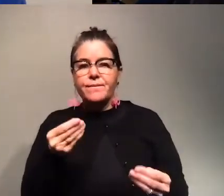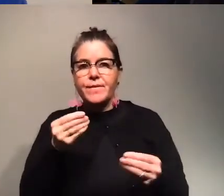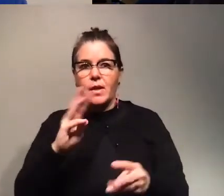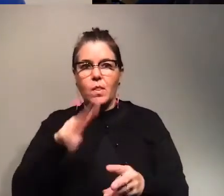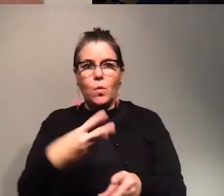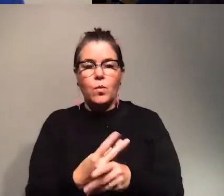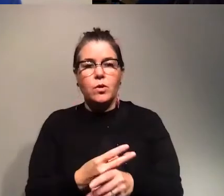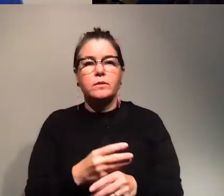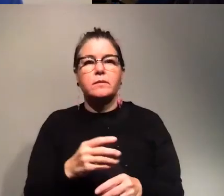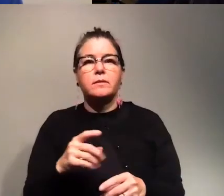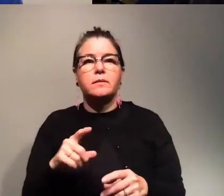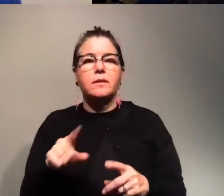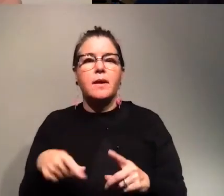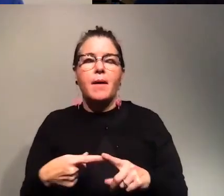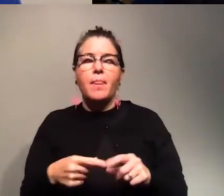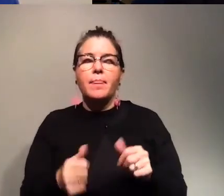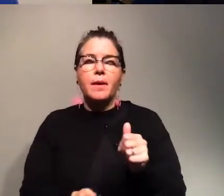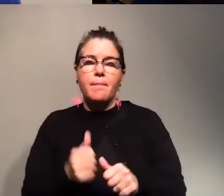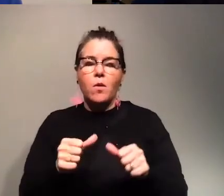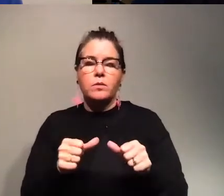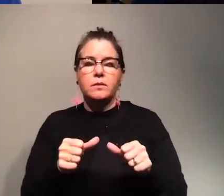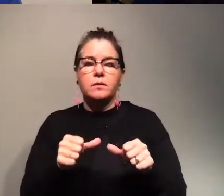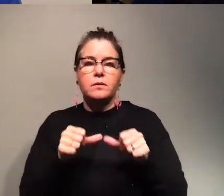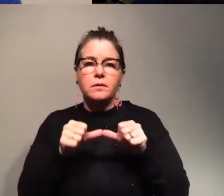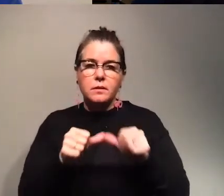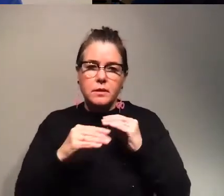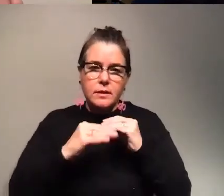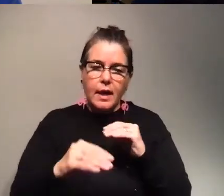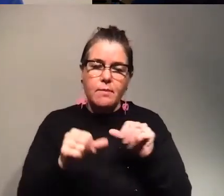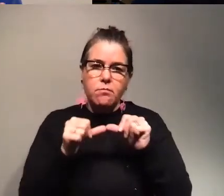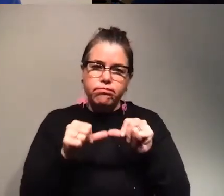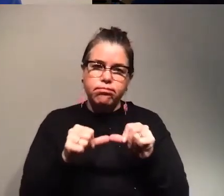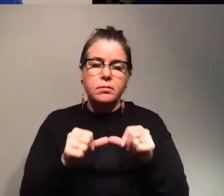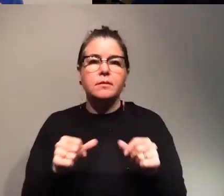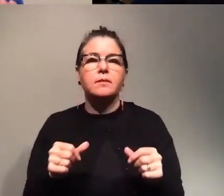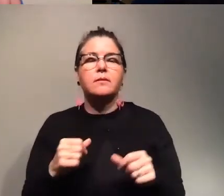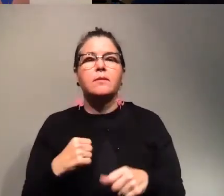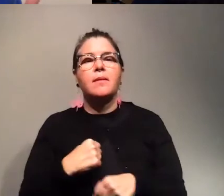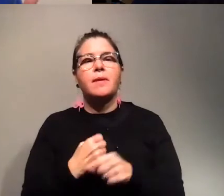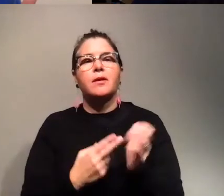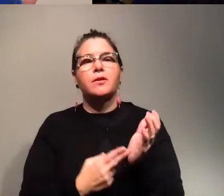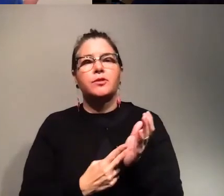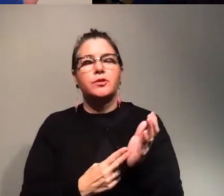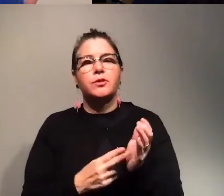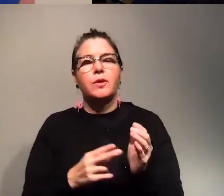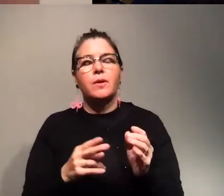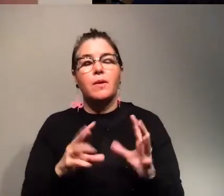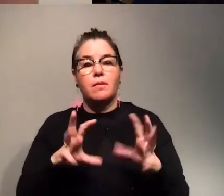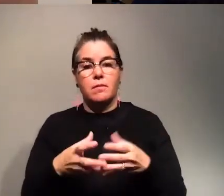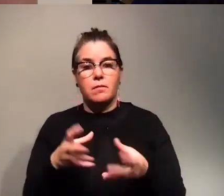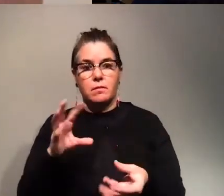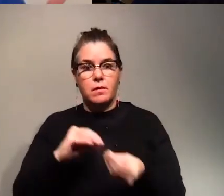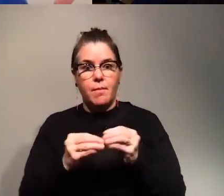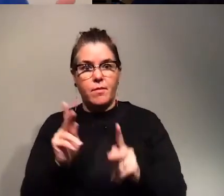about to find the most sustainable way to do it like we want to make sure that the population has